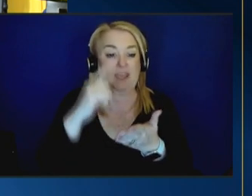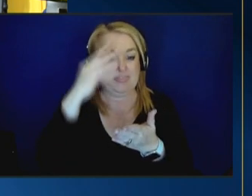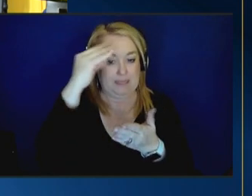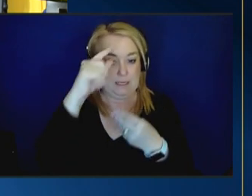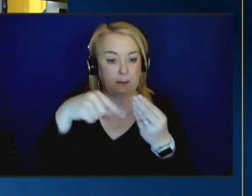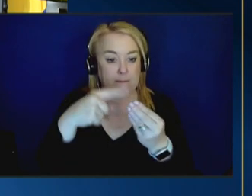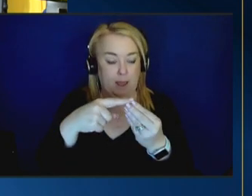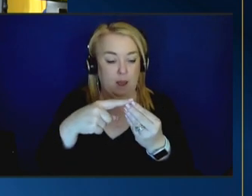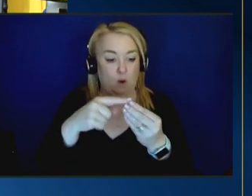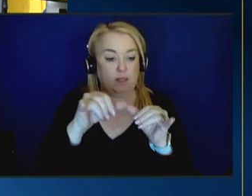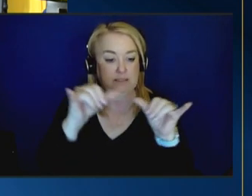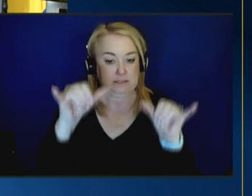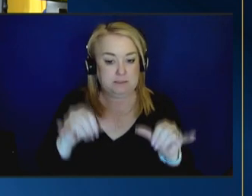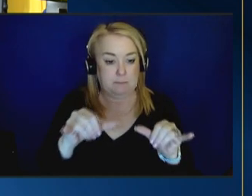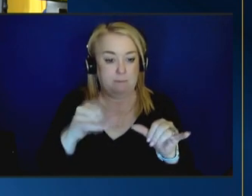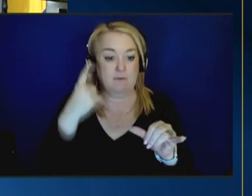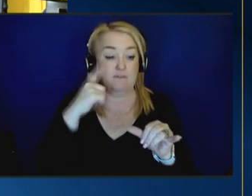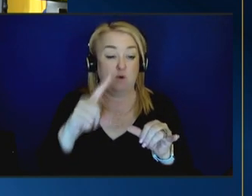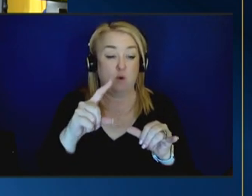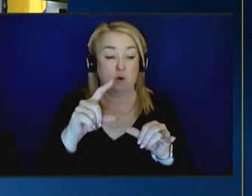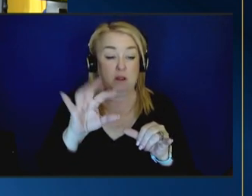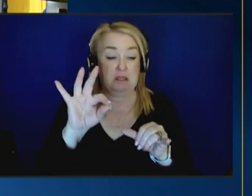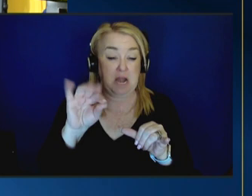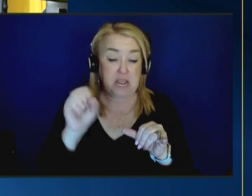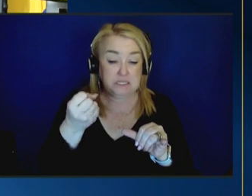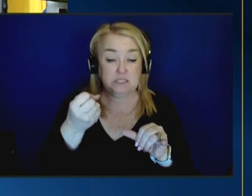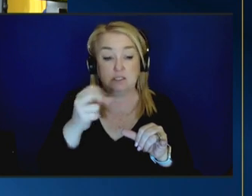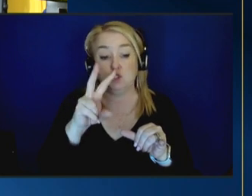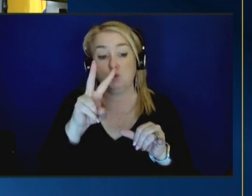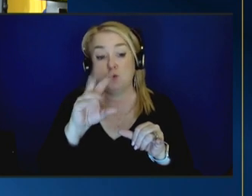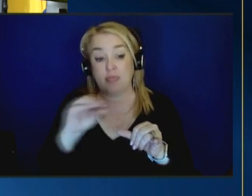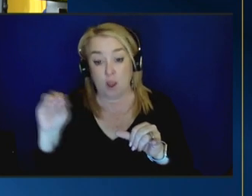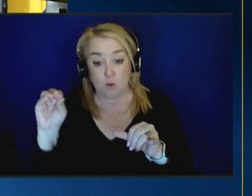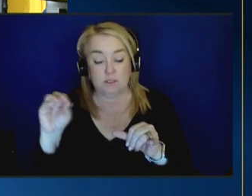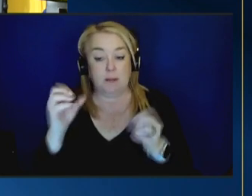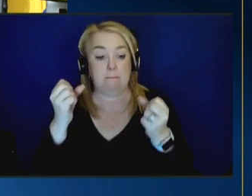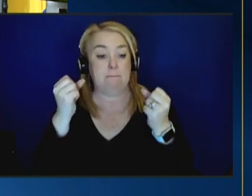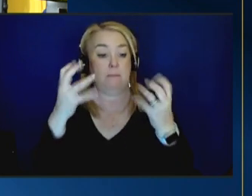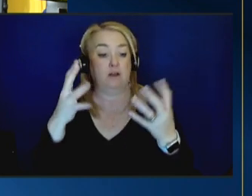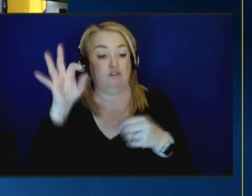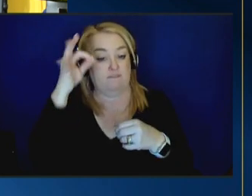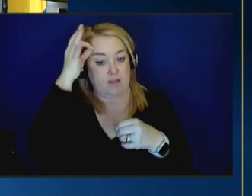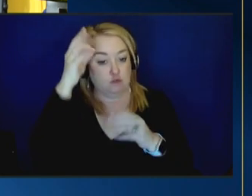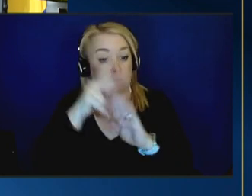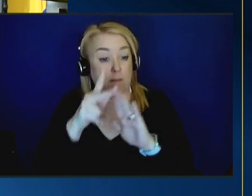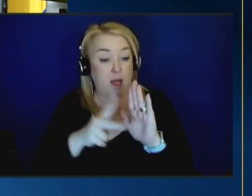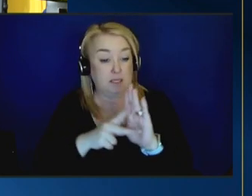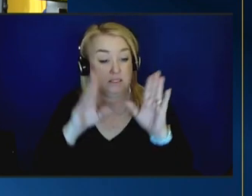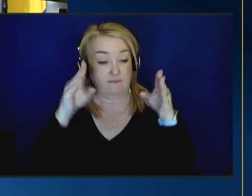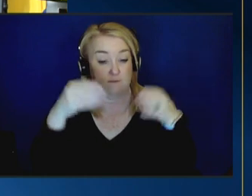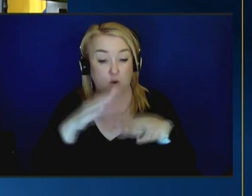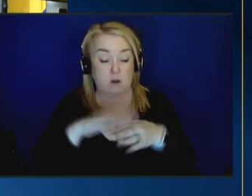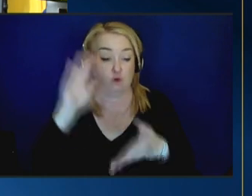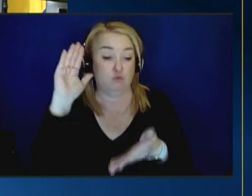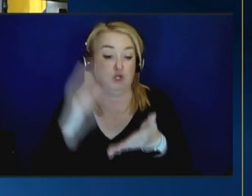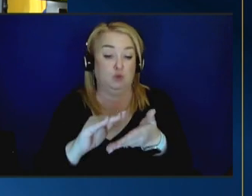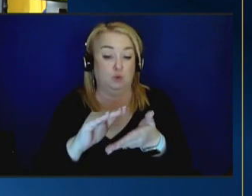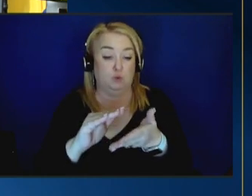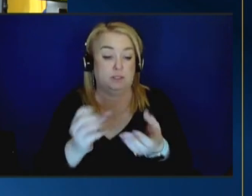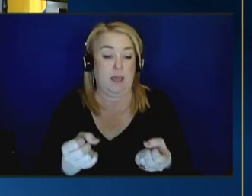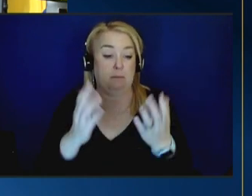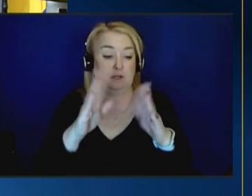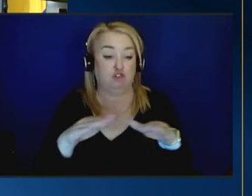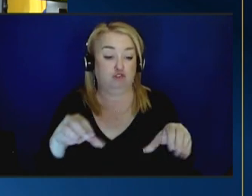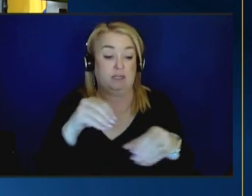you know for the better part of the 90s and 2000s much of federal policy focused on reducing the number of children in care